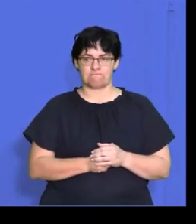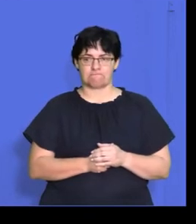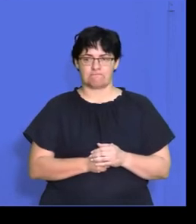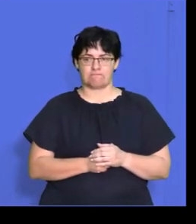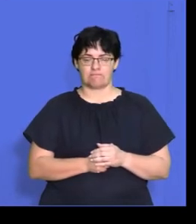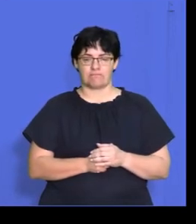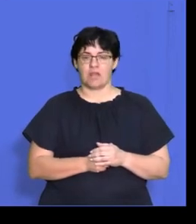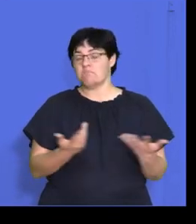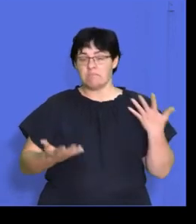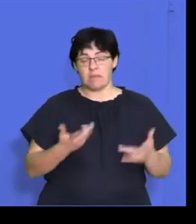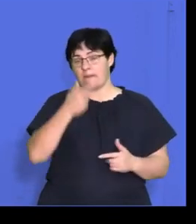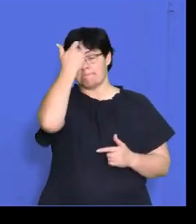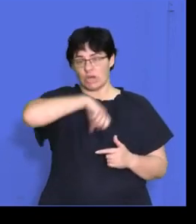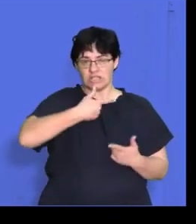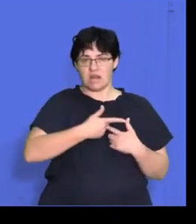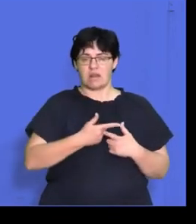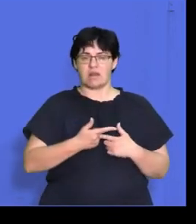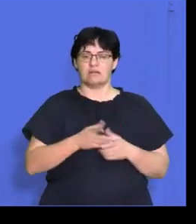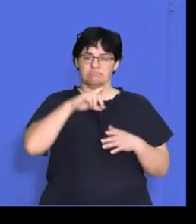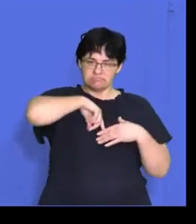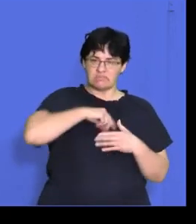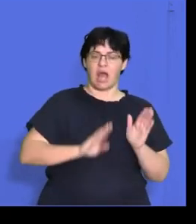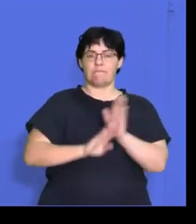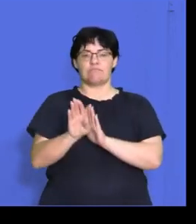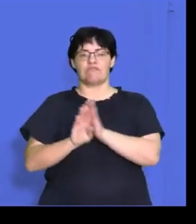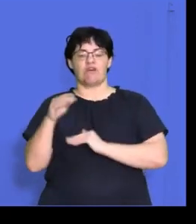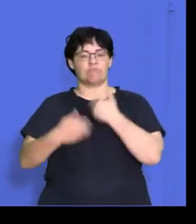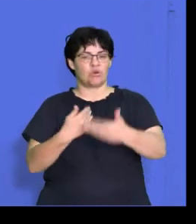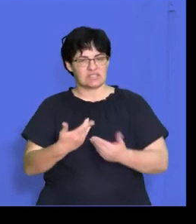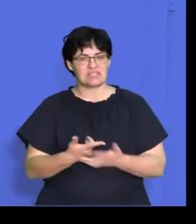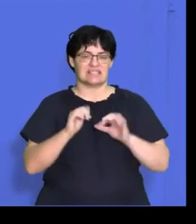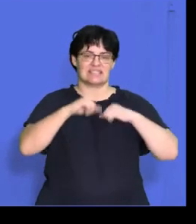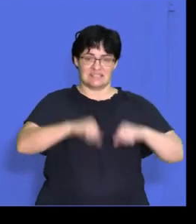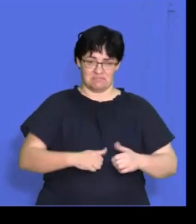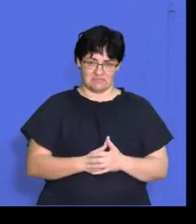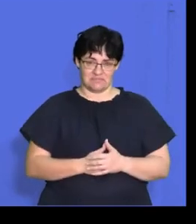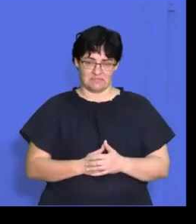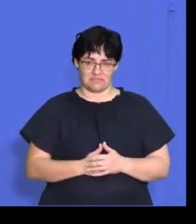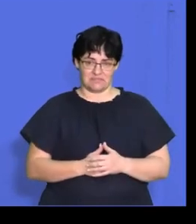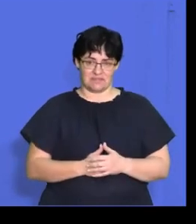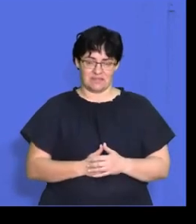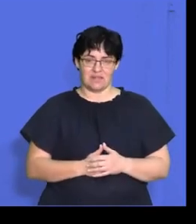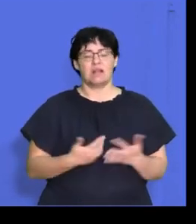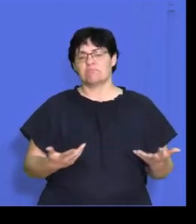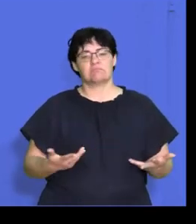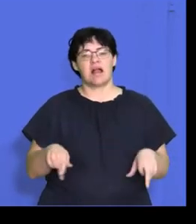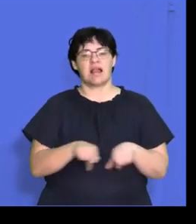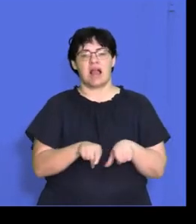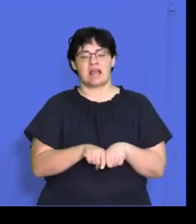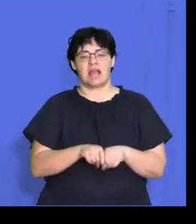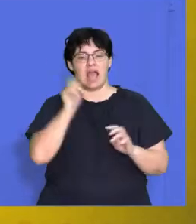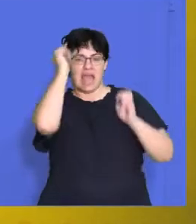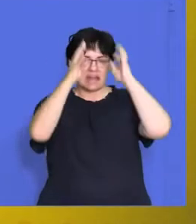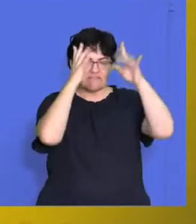They may have a person that is dedicated to the improvement of processes and systems so they'll have like an innovation